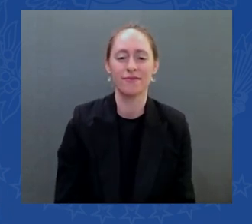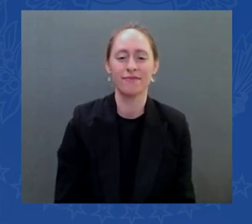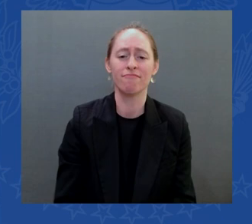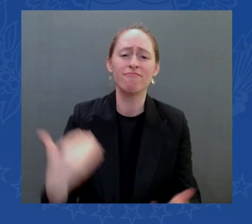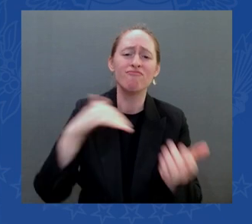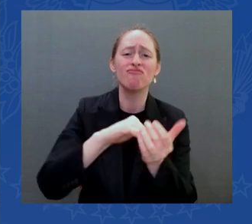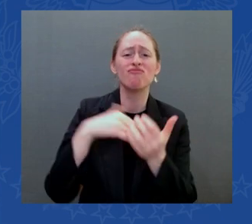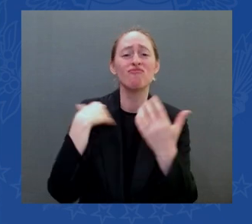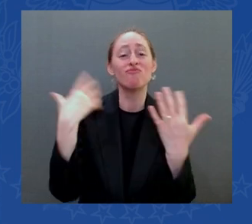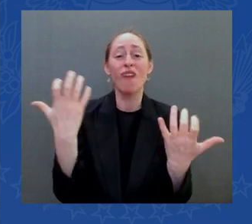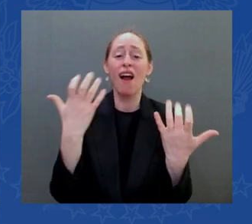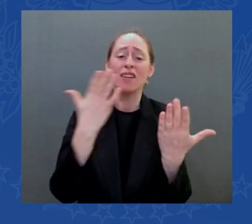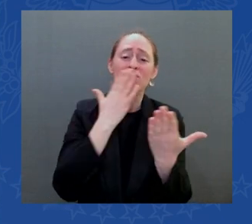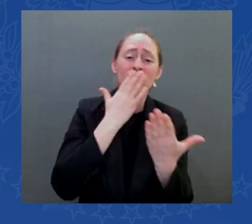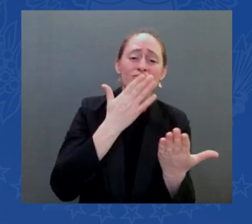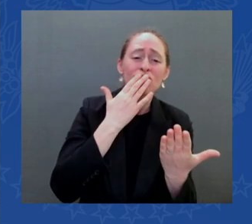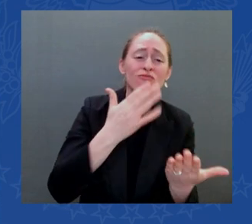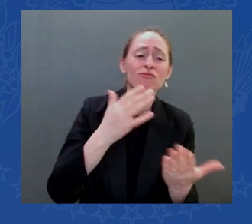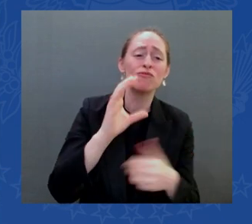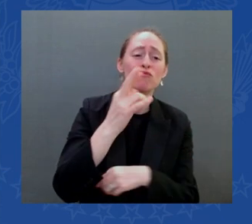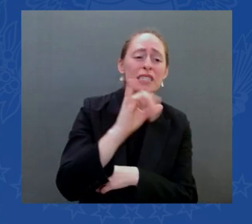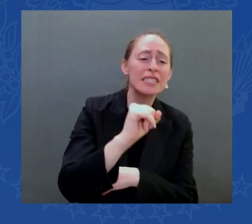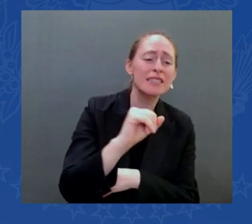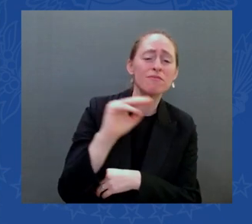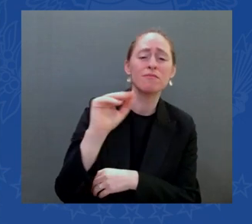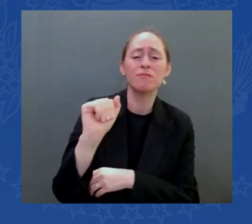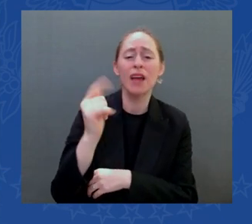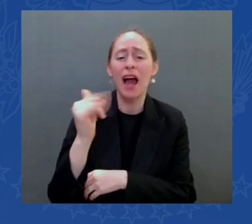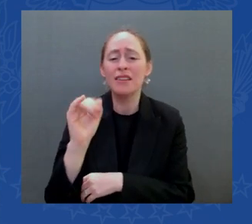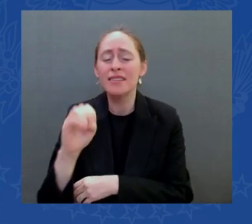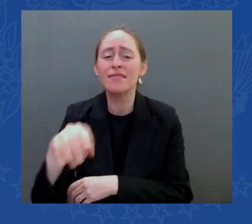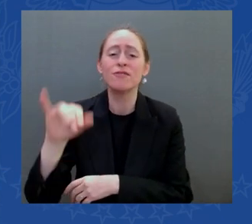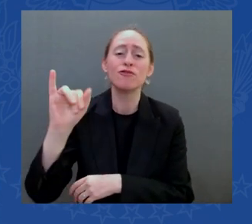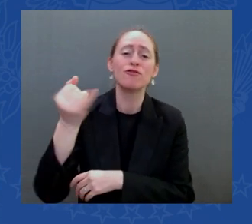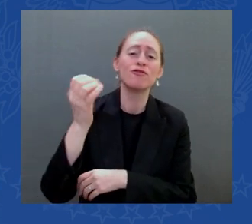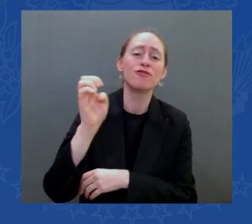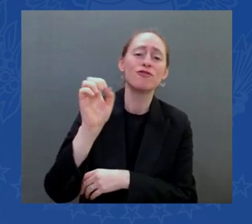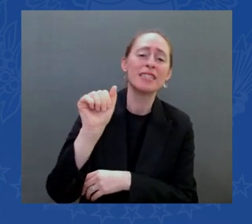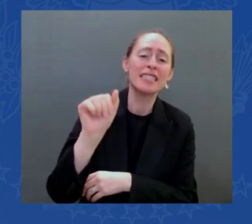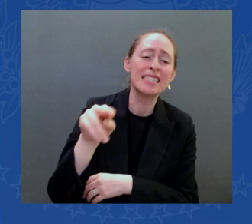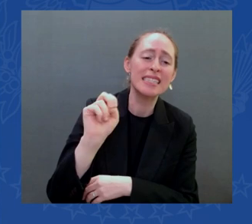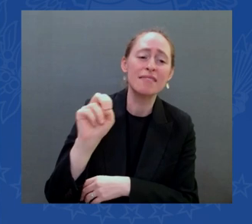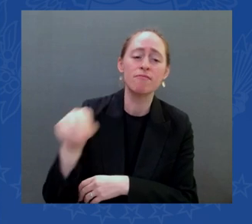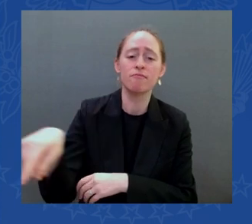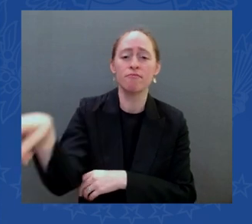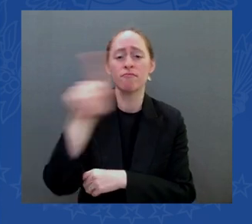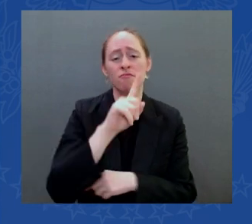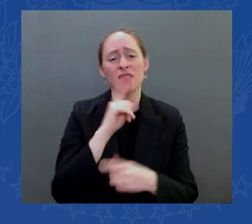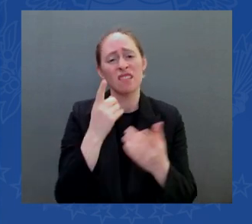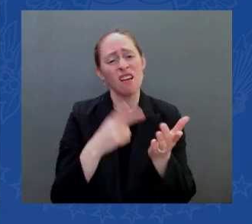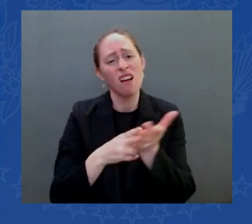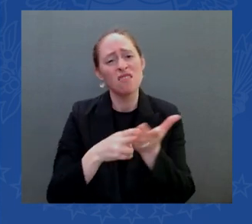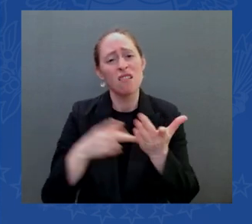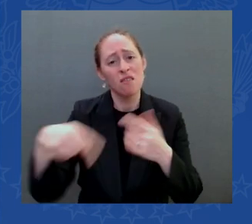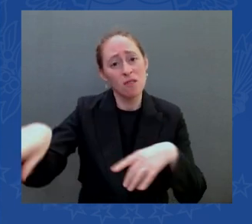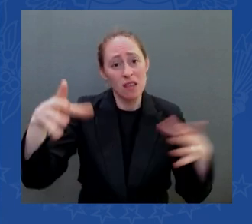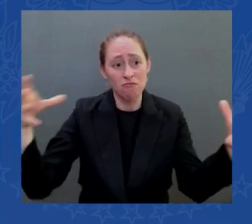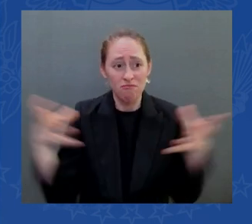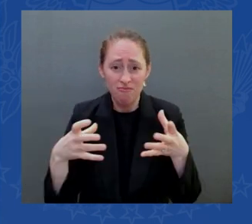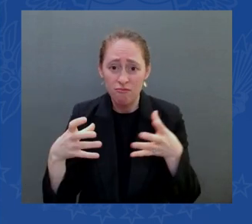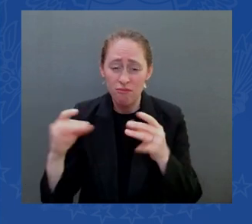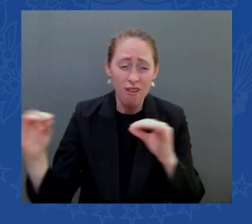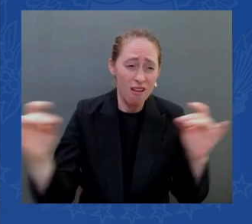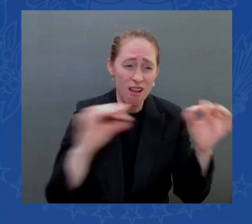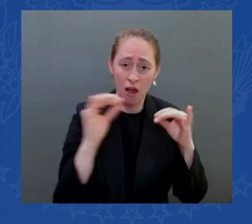to prove that America can do big things when we work together you know we can build a better America we're the only country in the